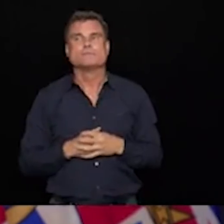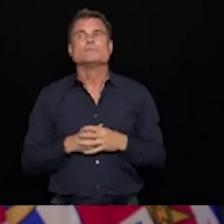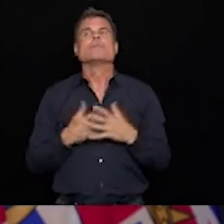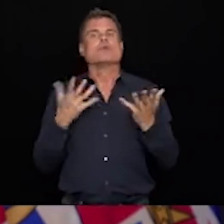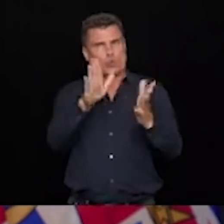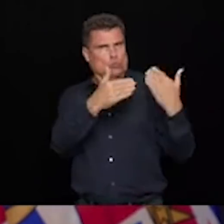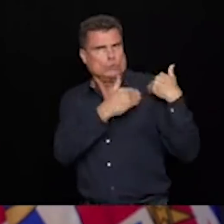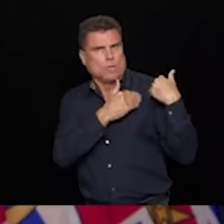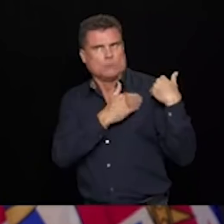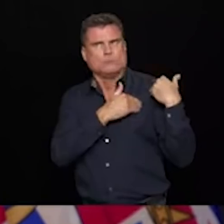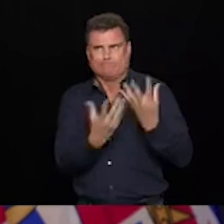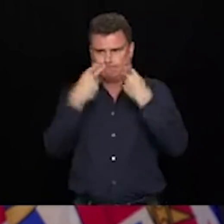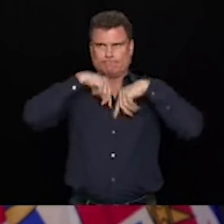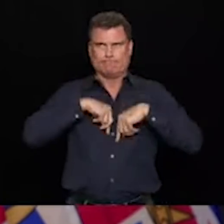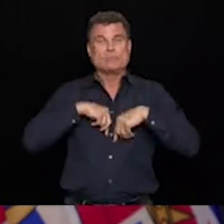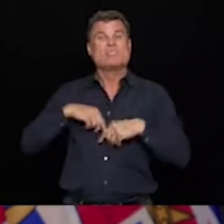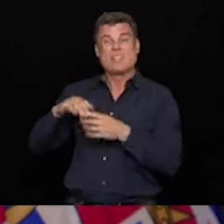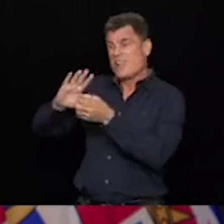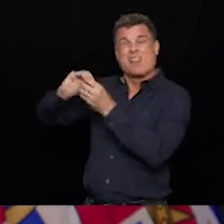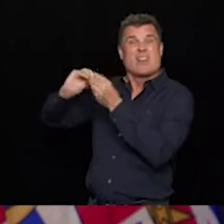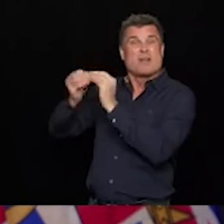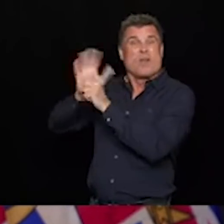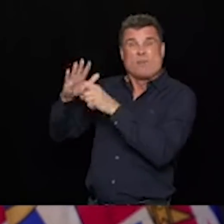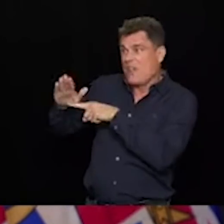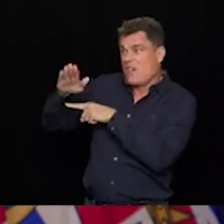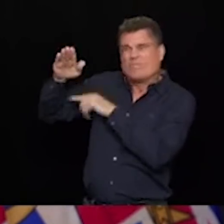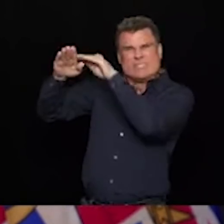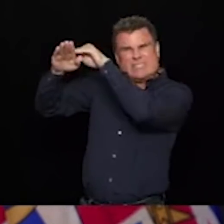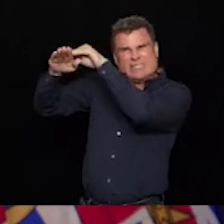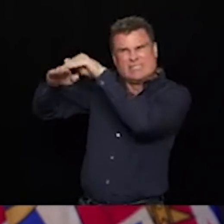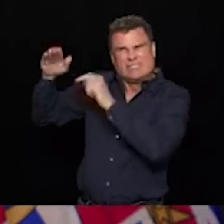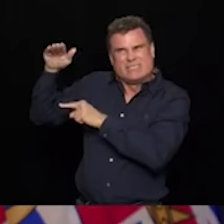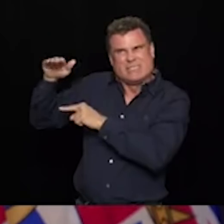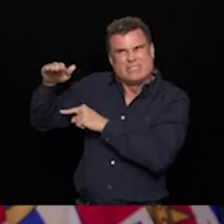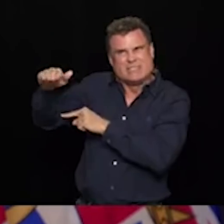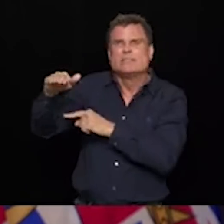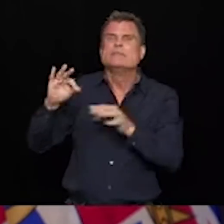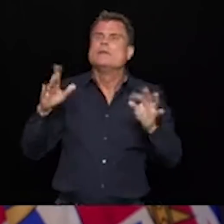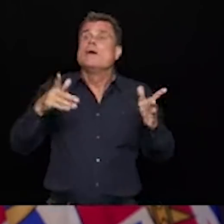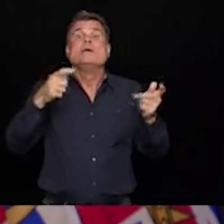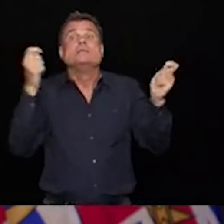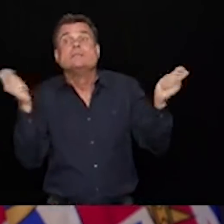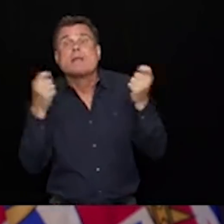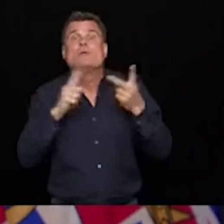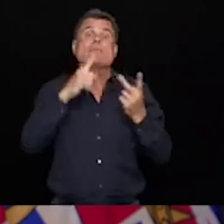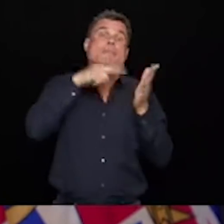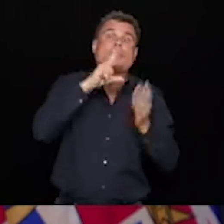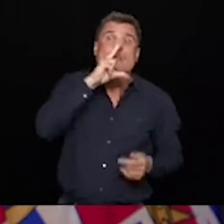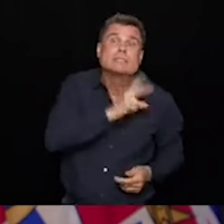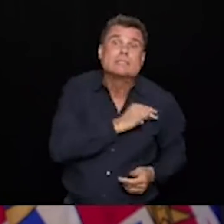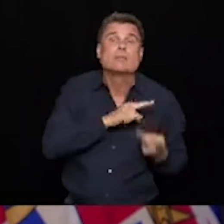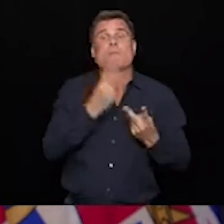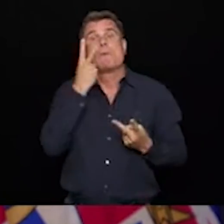Let's get ready for the respiratory season, hold steady with our layers of protection, step back from our